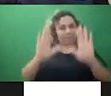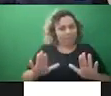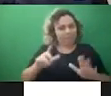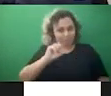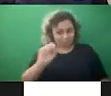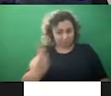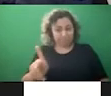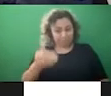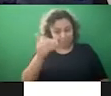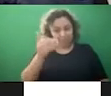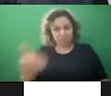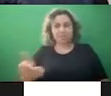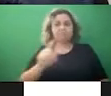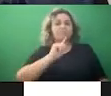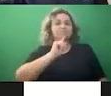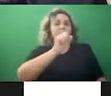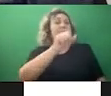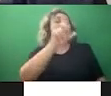Sure thing.